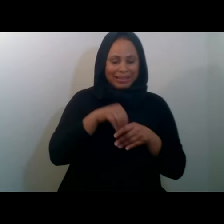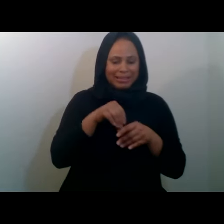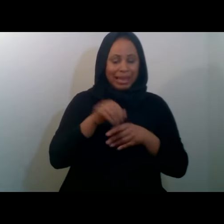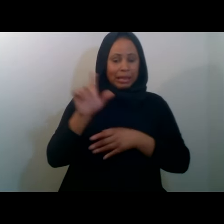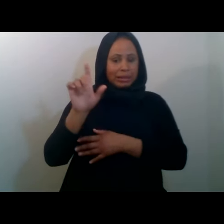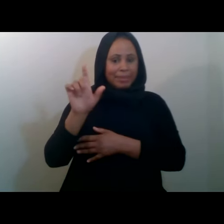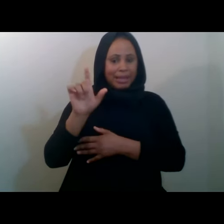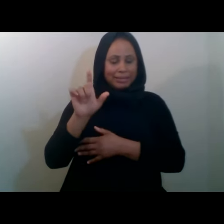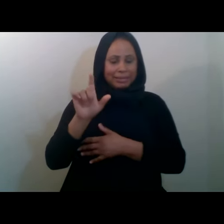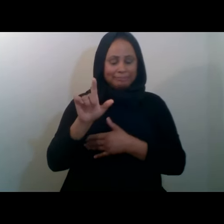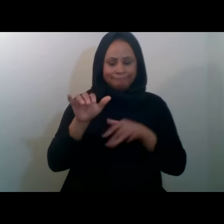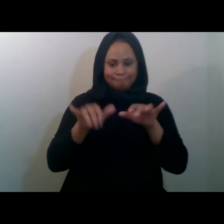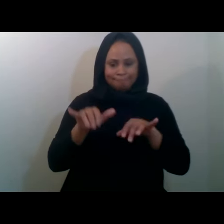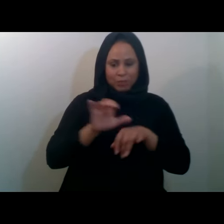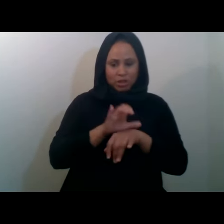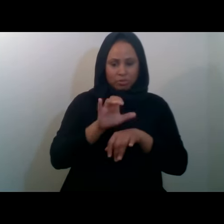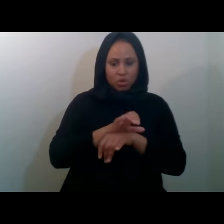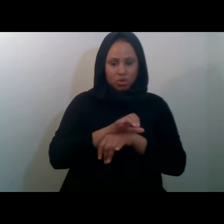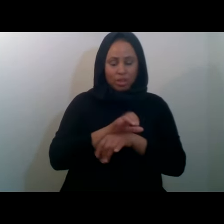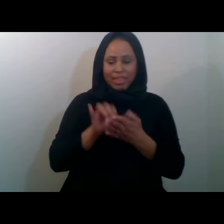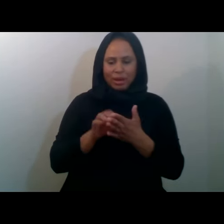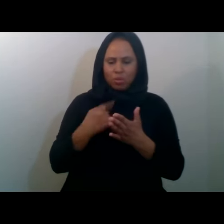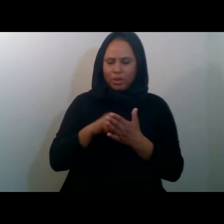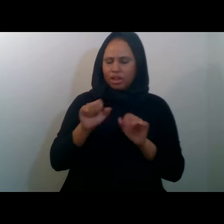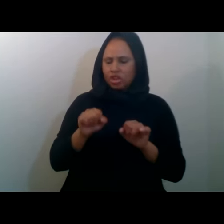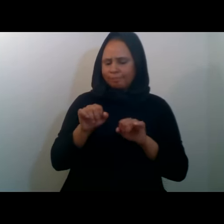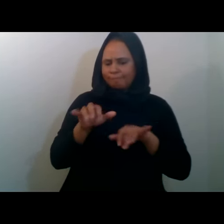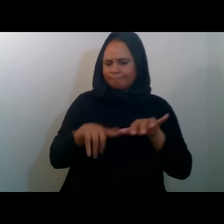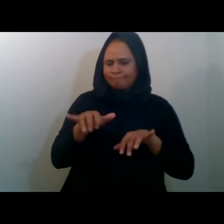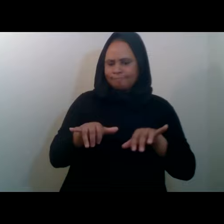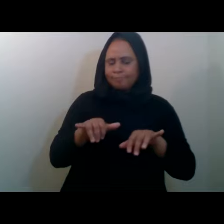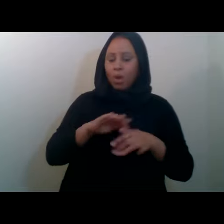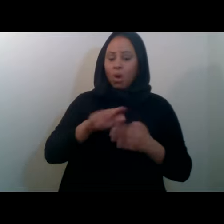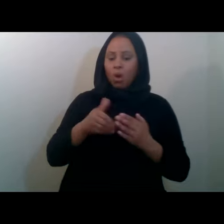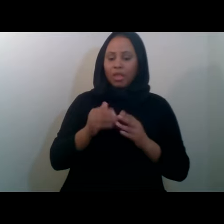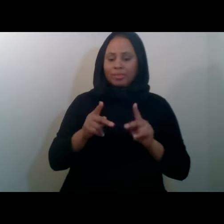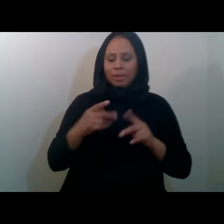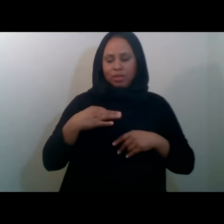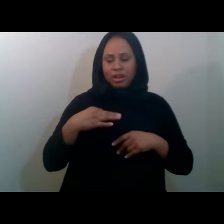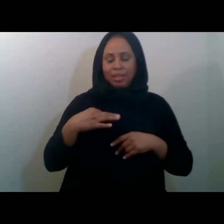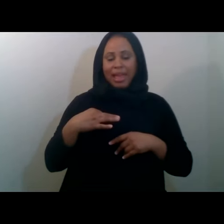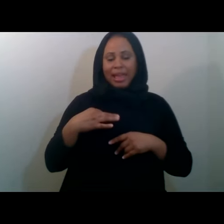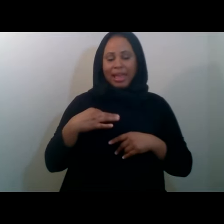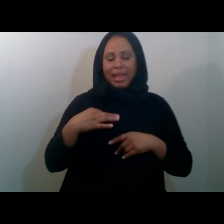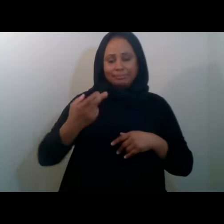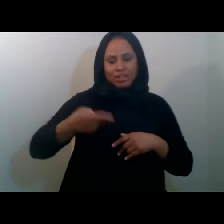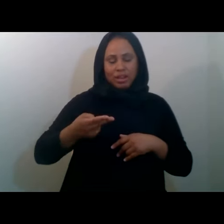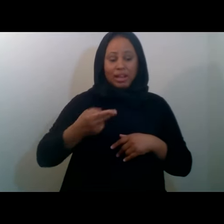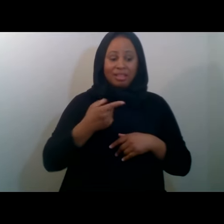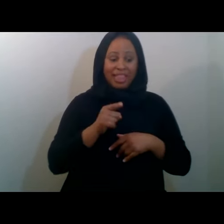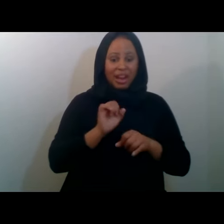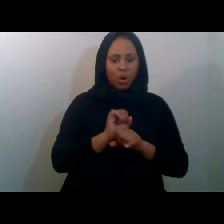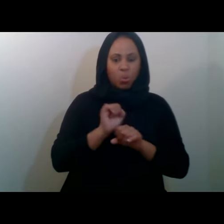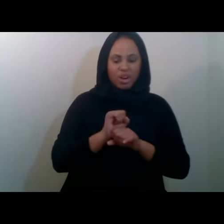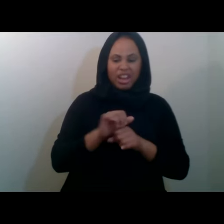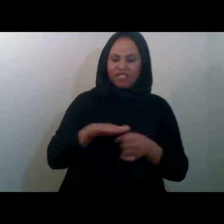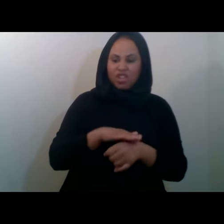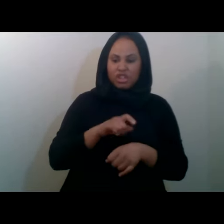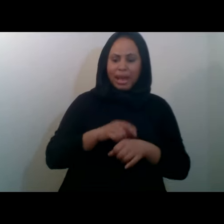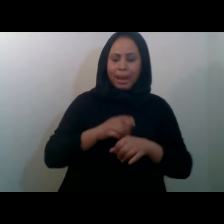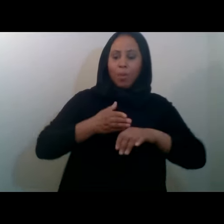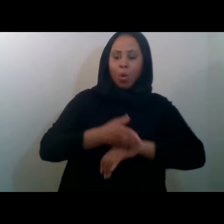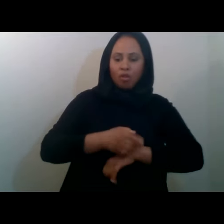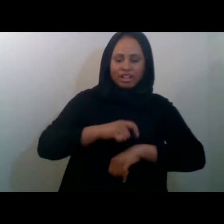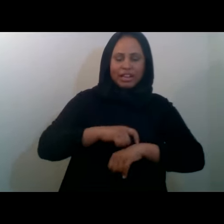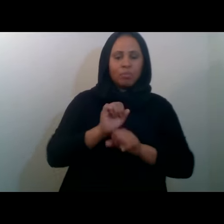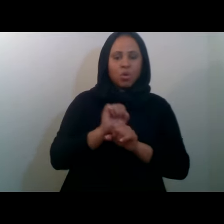house all of our applicants' histories are working full-time and overtime to process over 300 applications